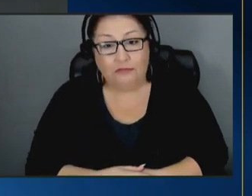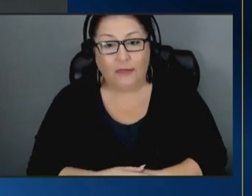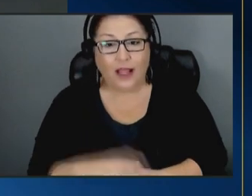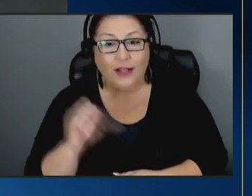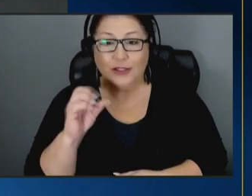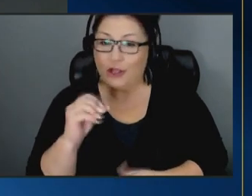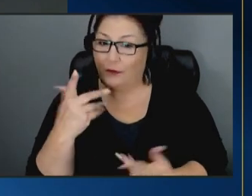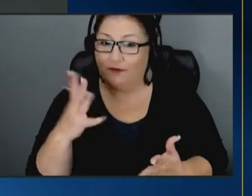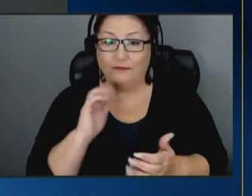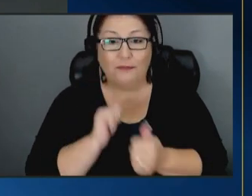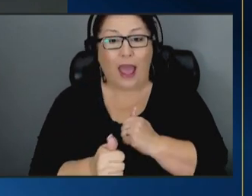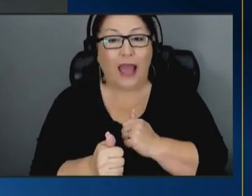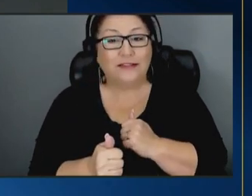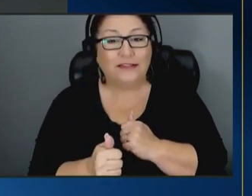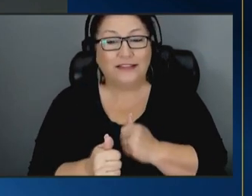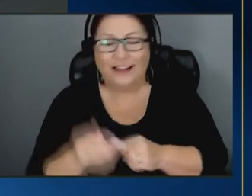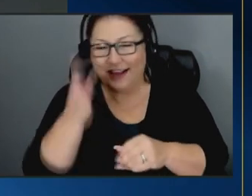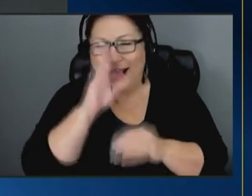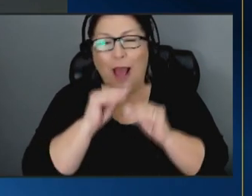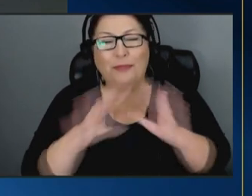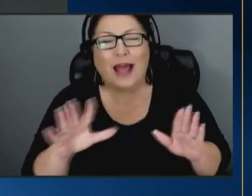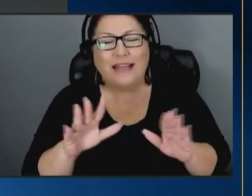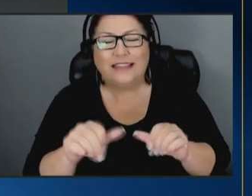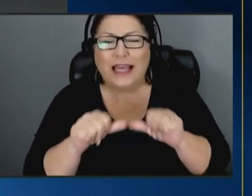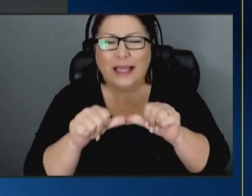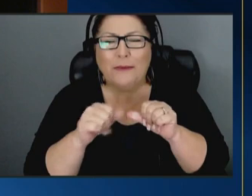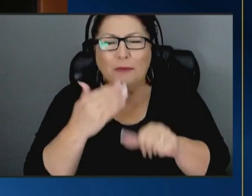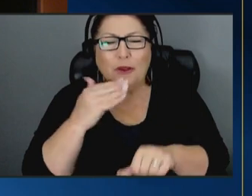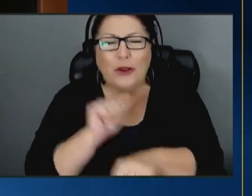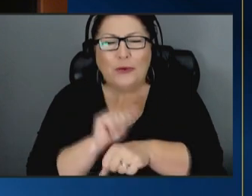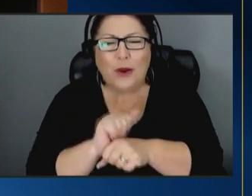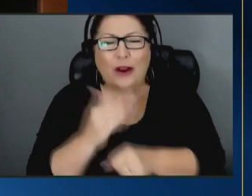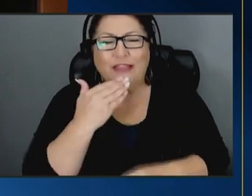past it's so past god bless keep up the good work thank you my